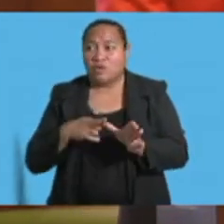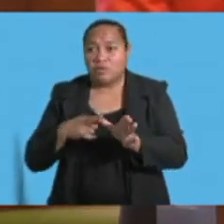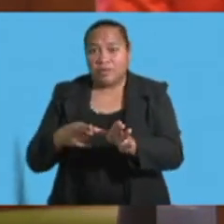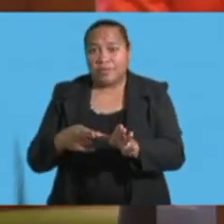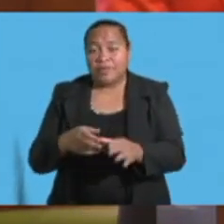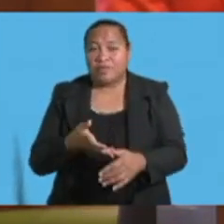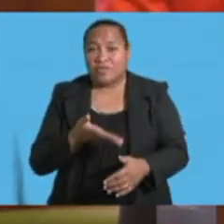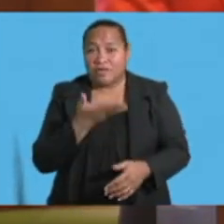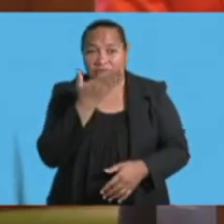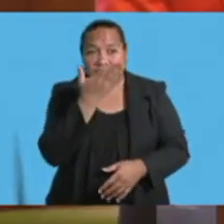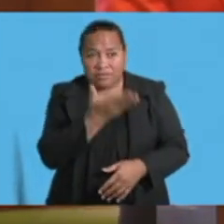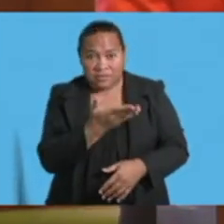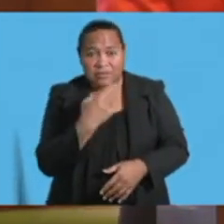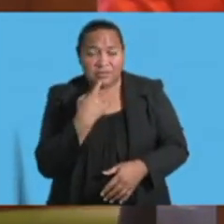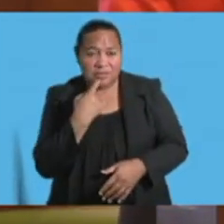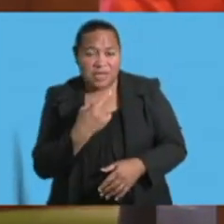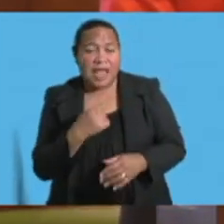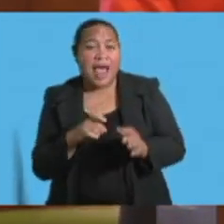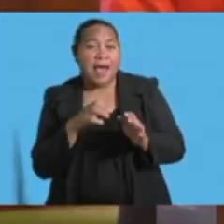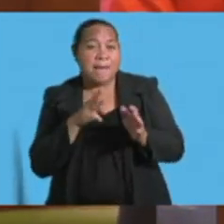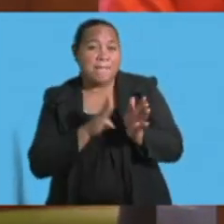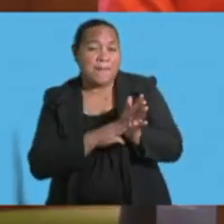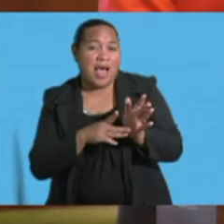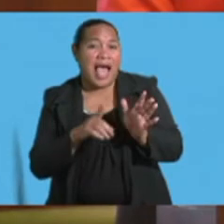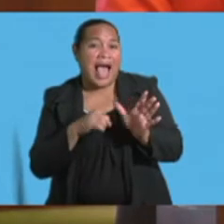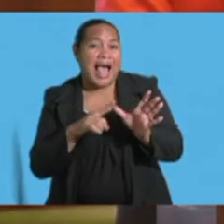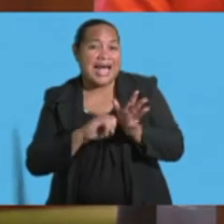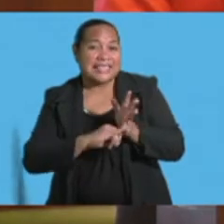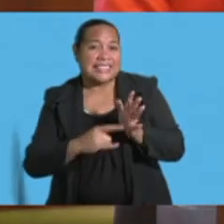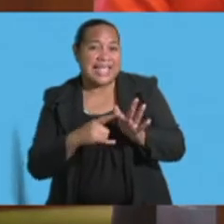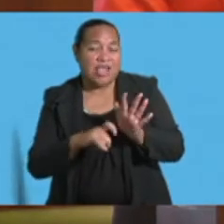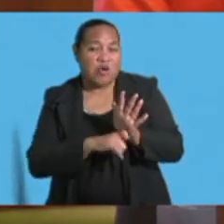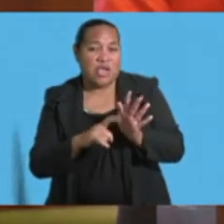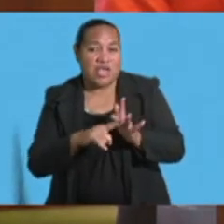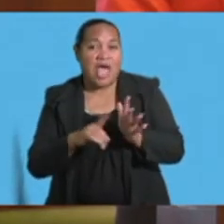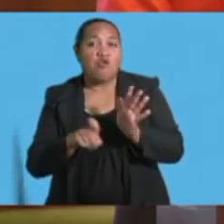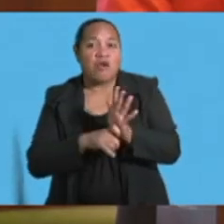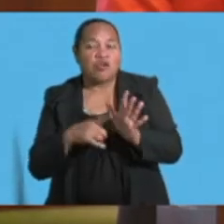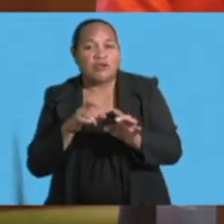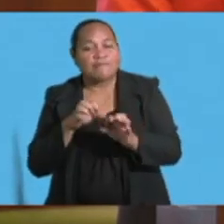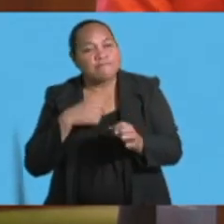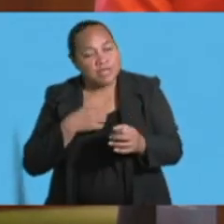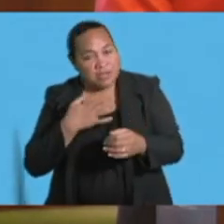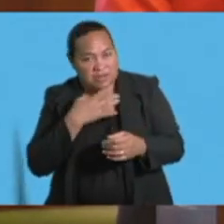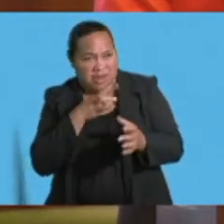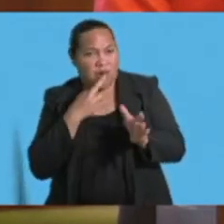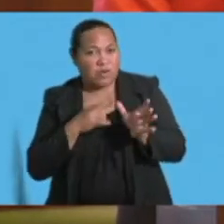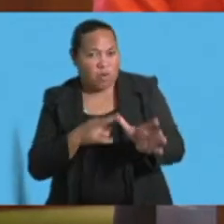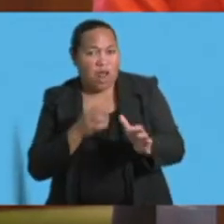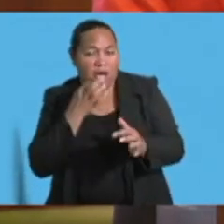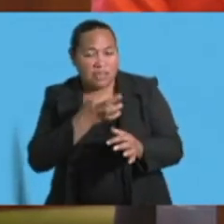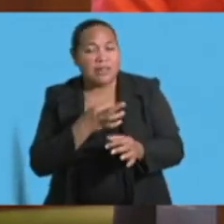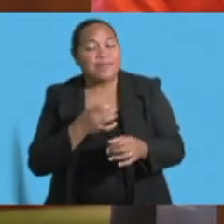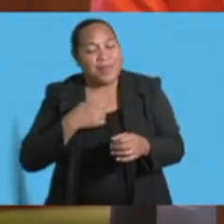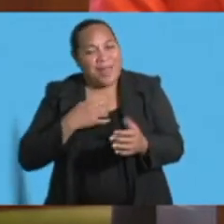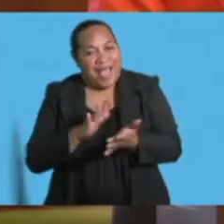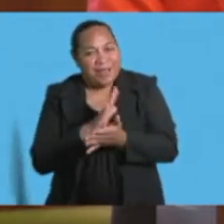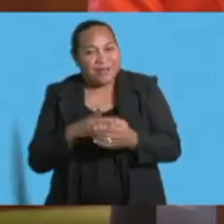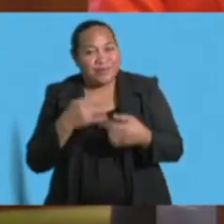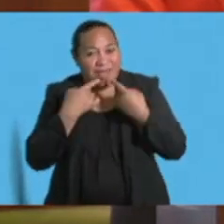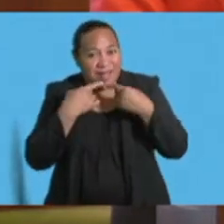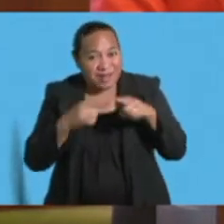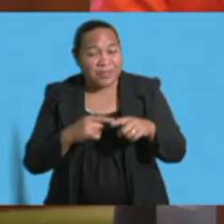Aseri Rondrondra this morning regarding garbage collection sites, I am pleased to advise that $1 million has been